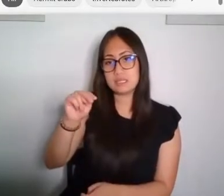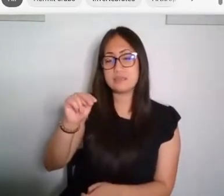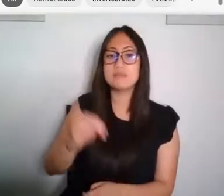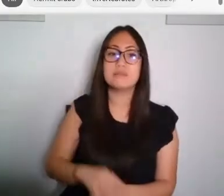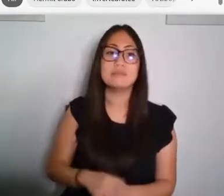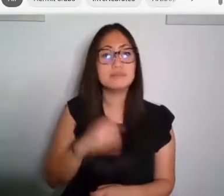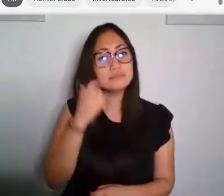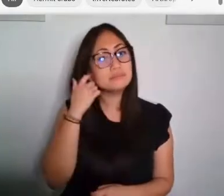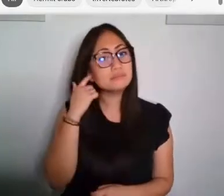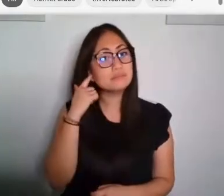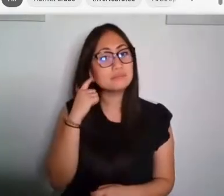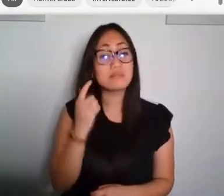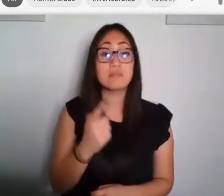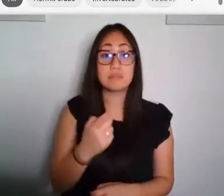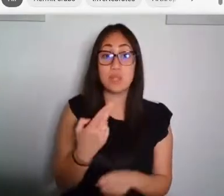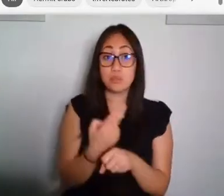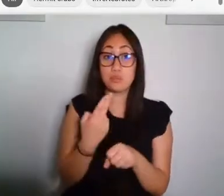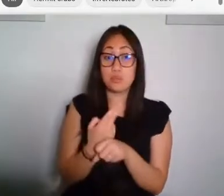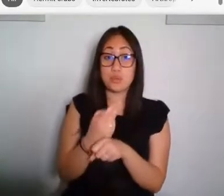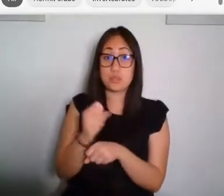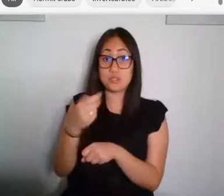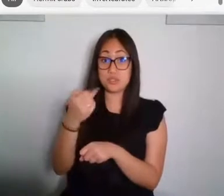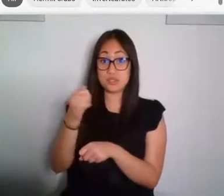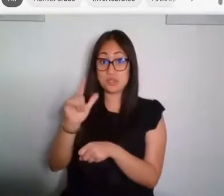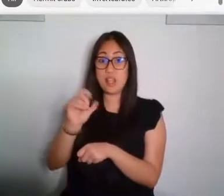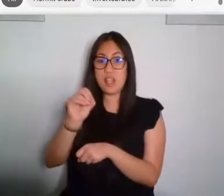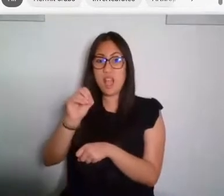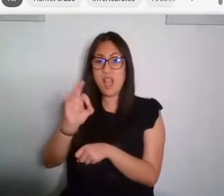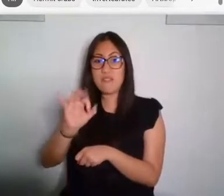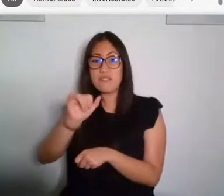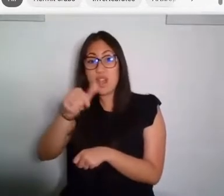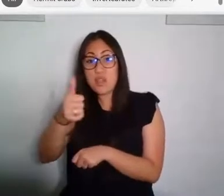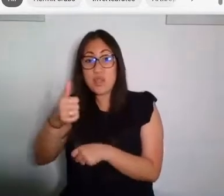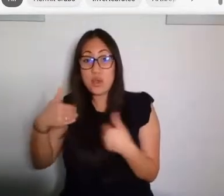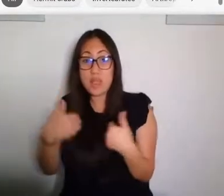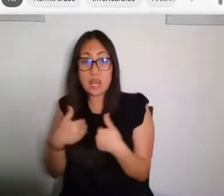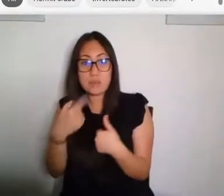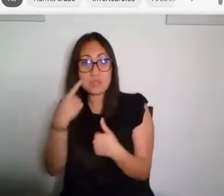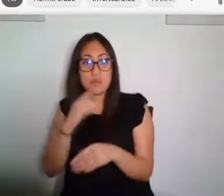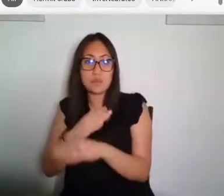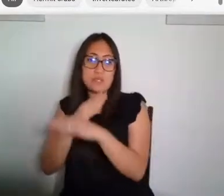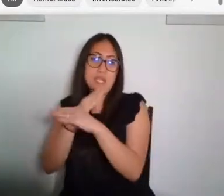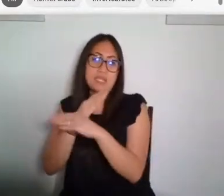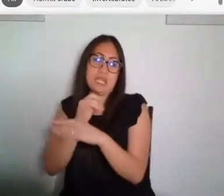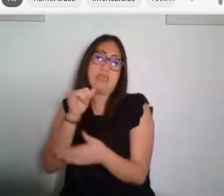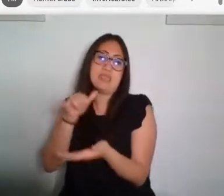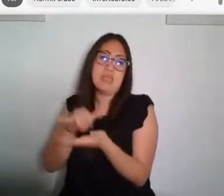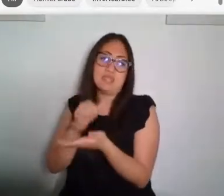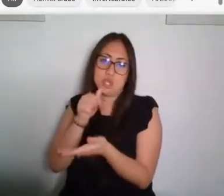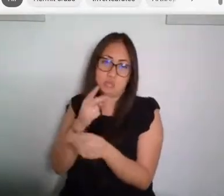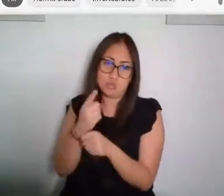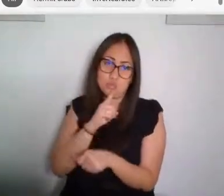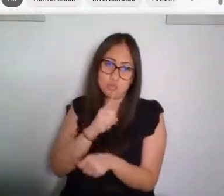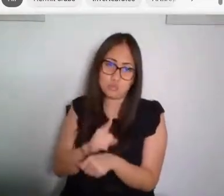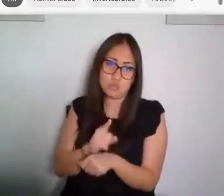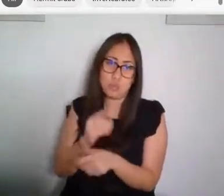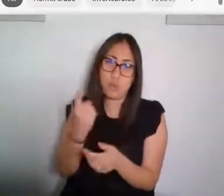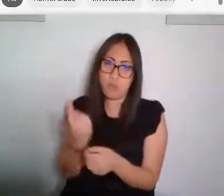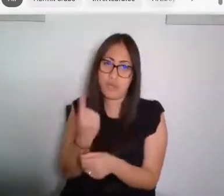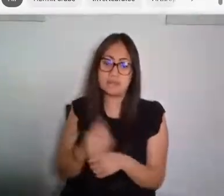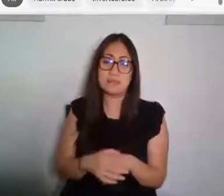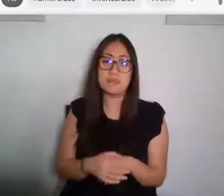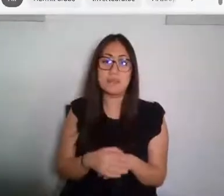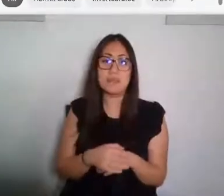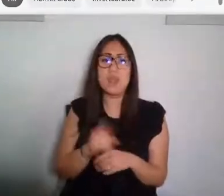hermit crabs utilize the shells of other animals for protection. But even that isn't always true. There are hundreds of hermit crab species,